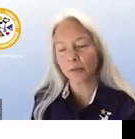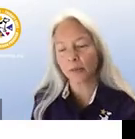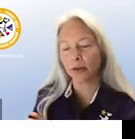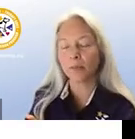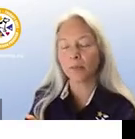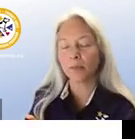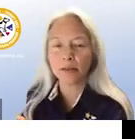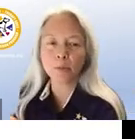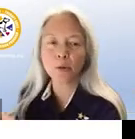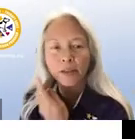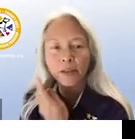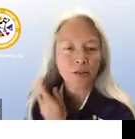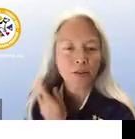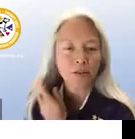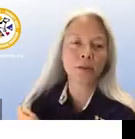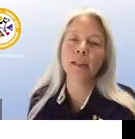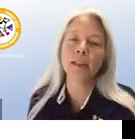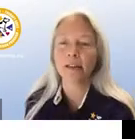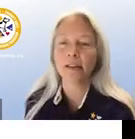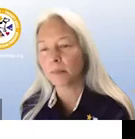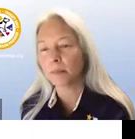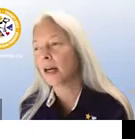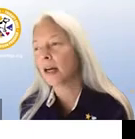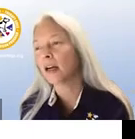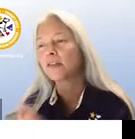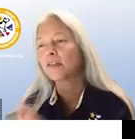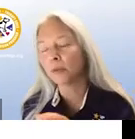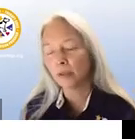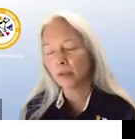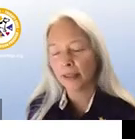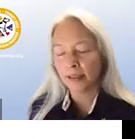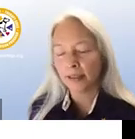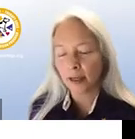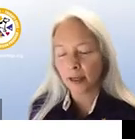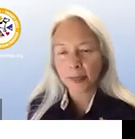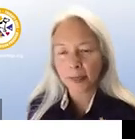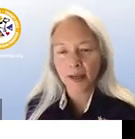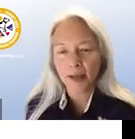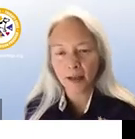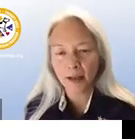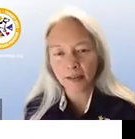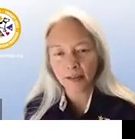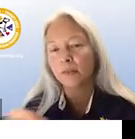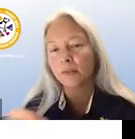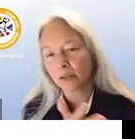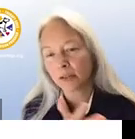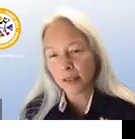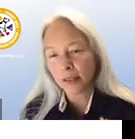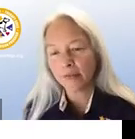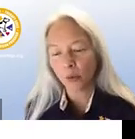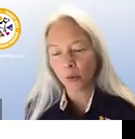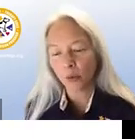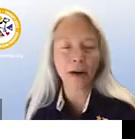stuff so we start with puppies as most organizations do to get them comfortable and um just